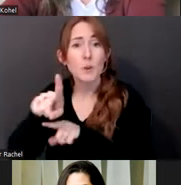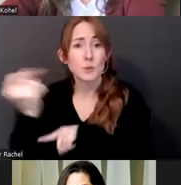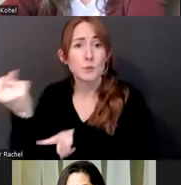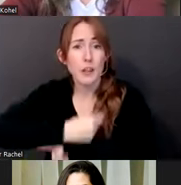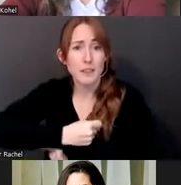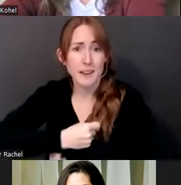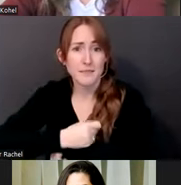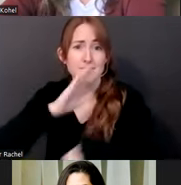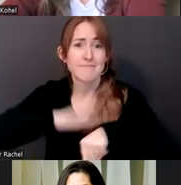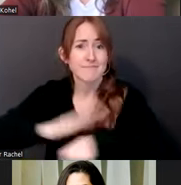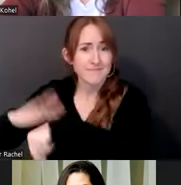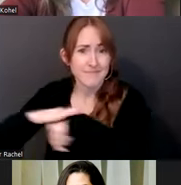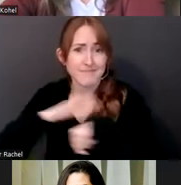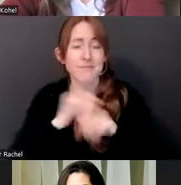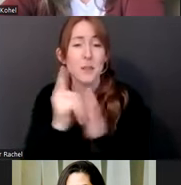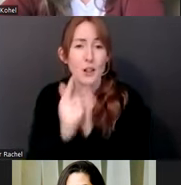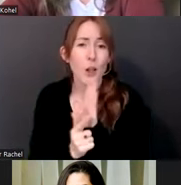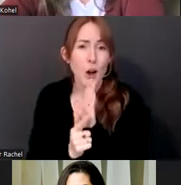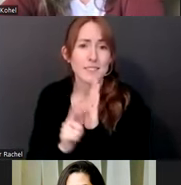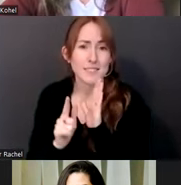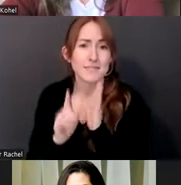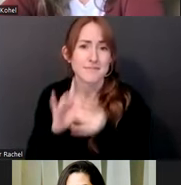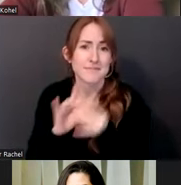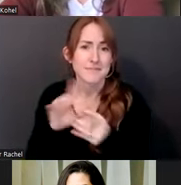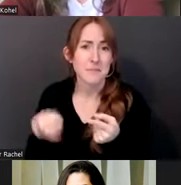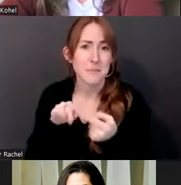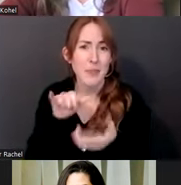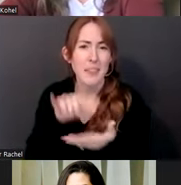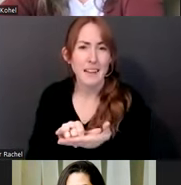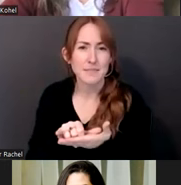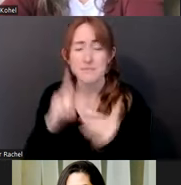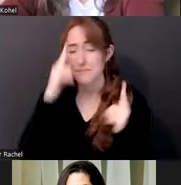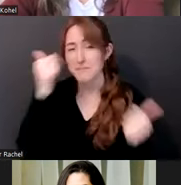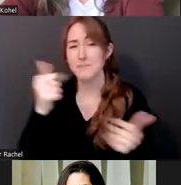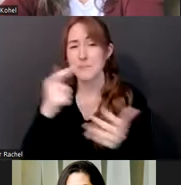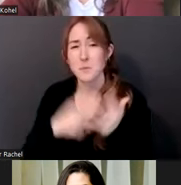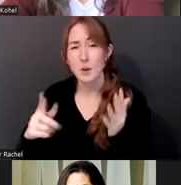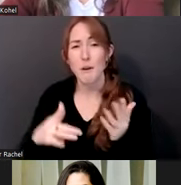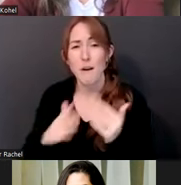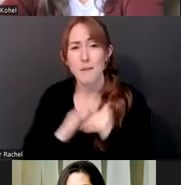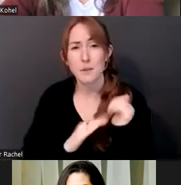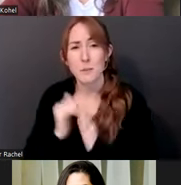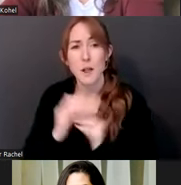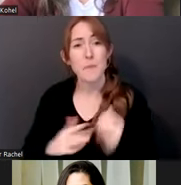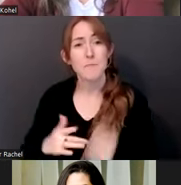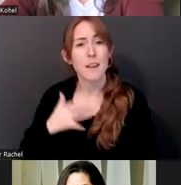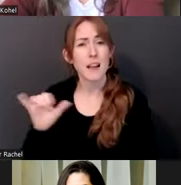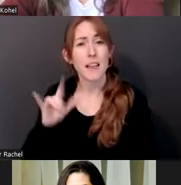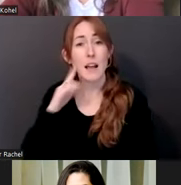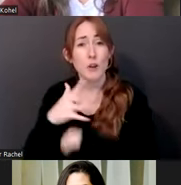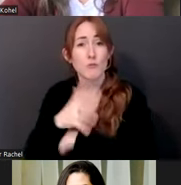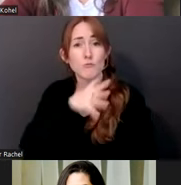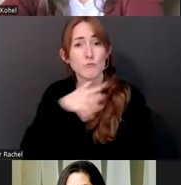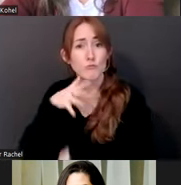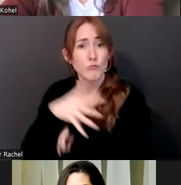there's laws around that and just decide what you're comfortable with inside of it. I felt that in a rural area that was